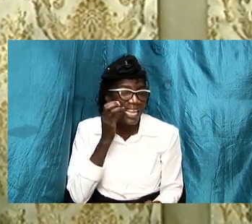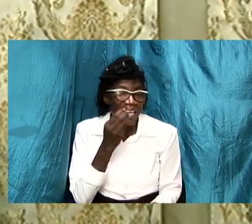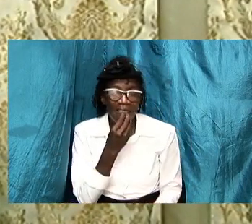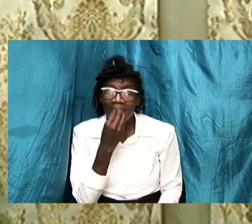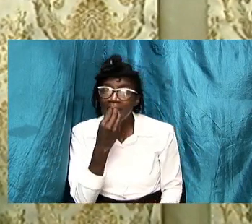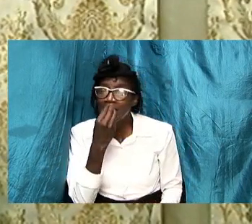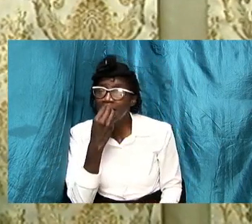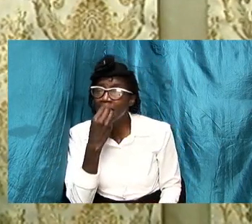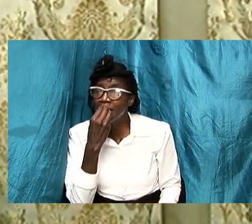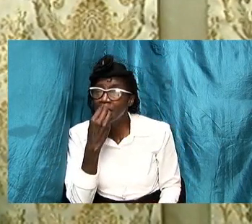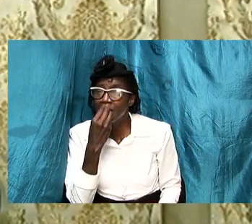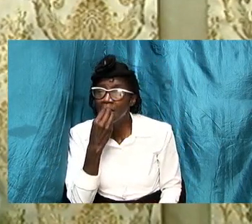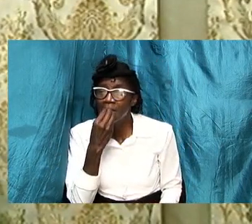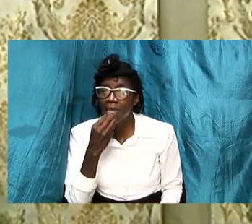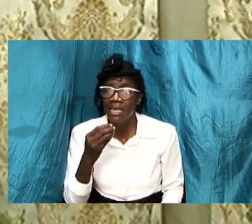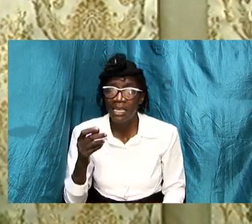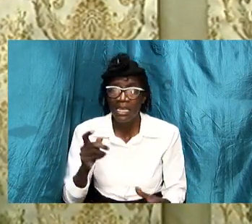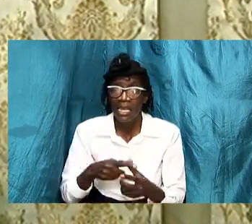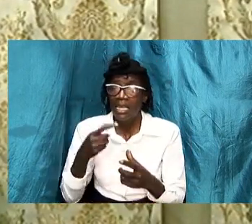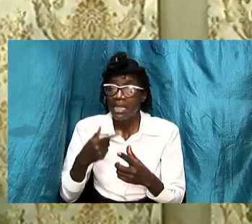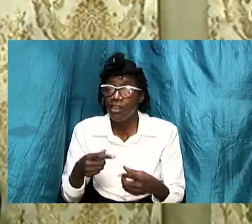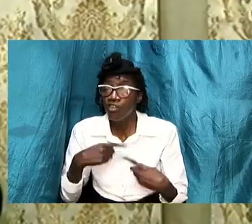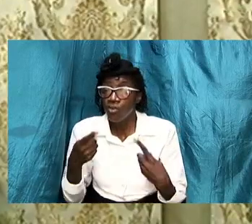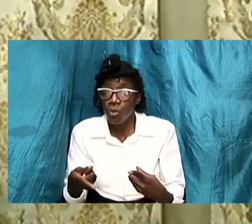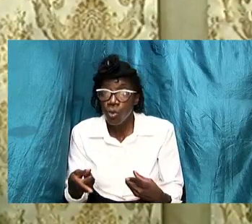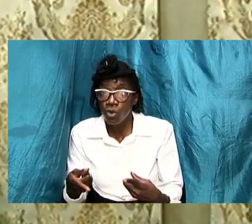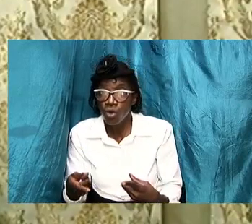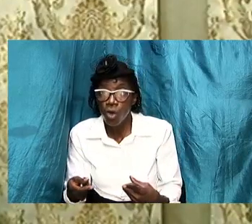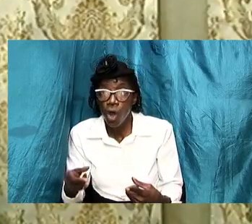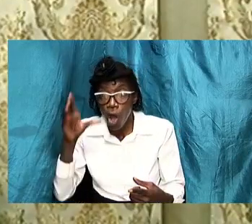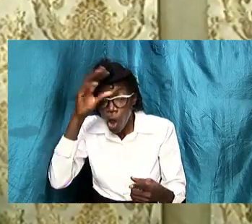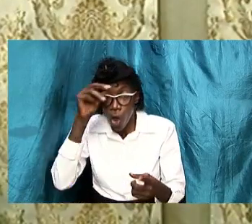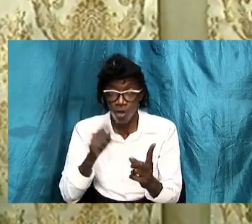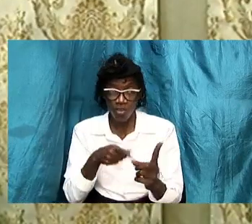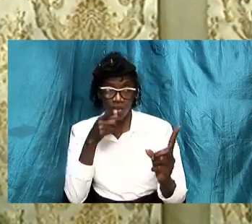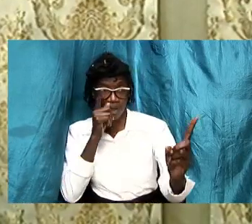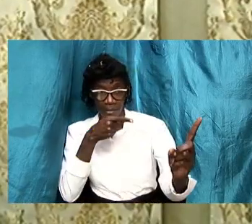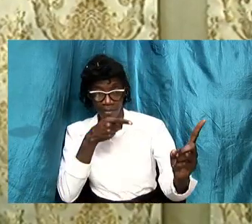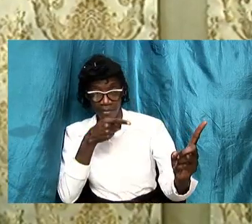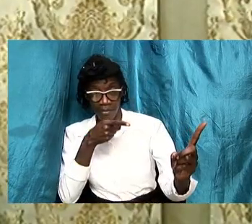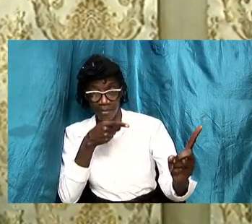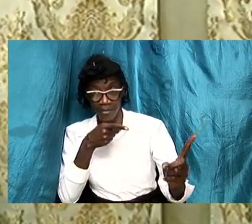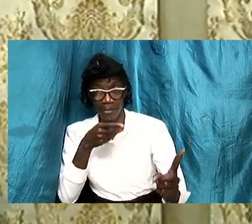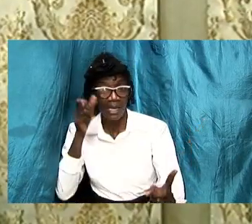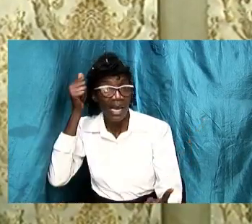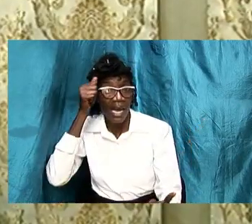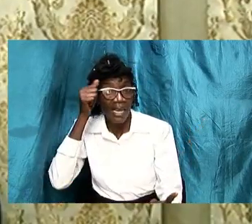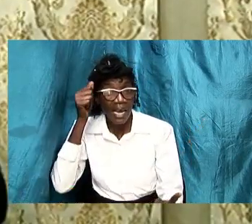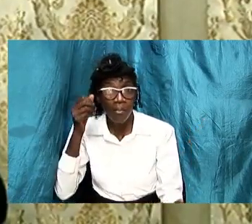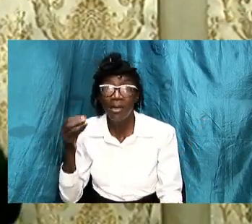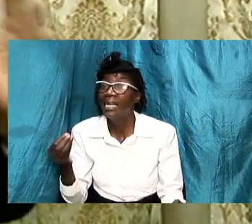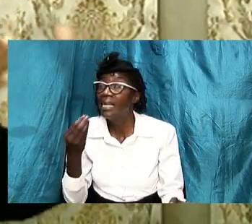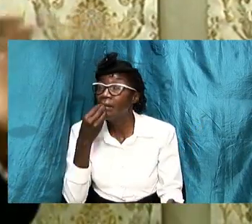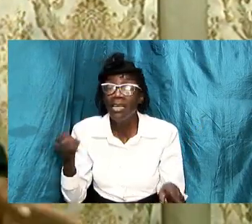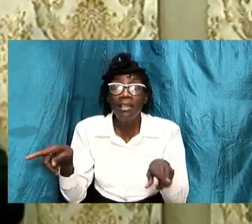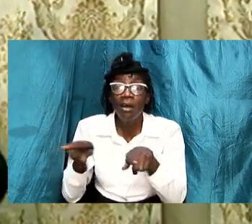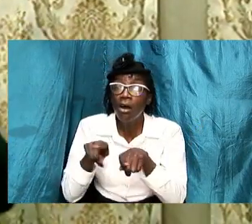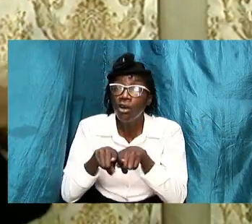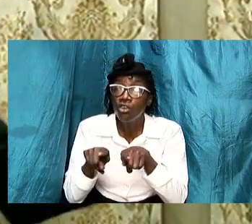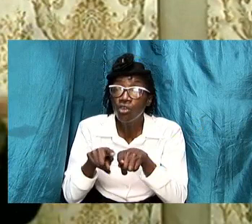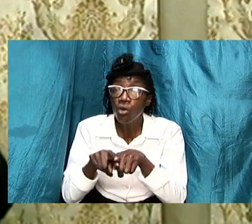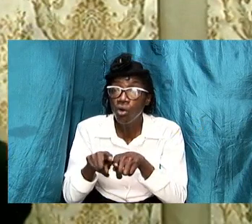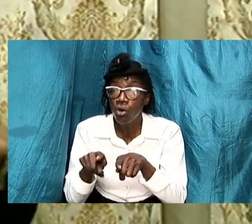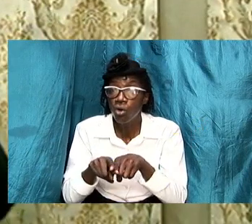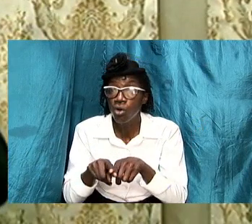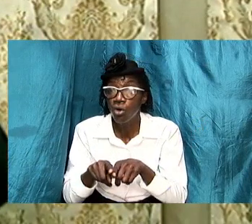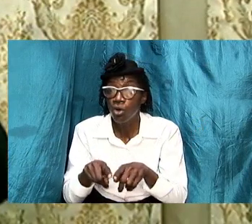and having done that you know go to her husband and make added to eat it too but she eat it without going for him without